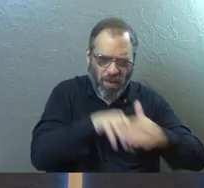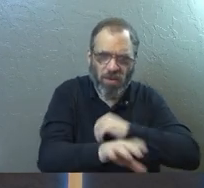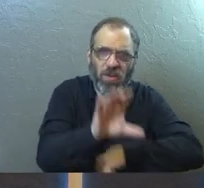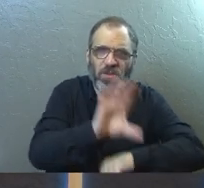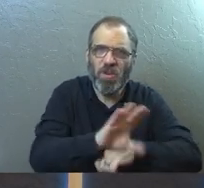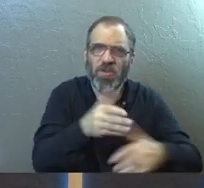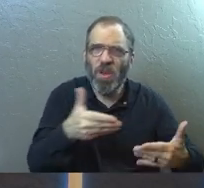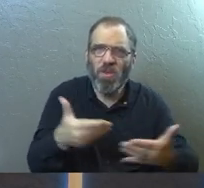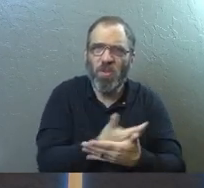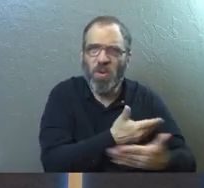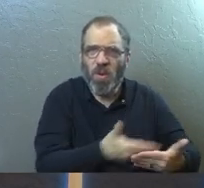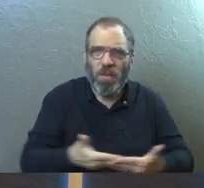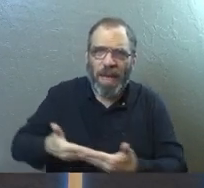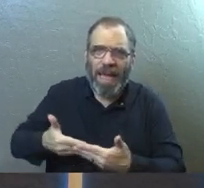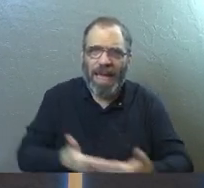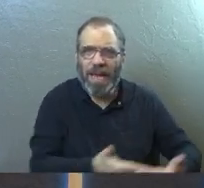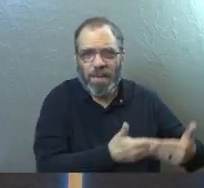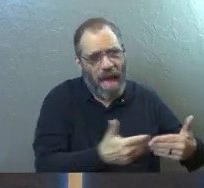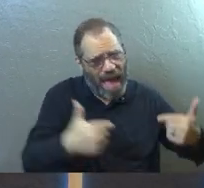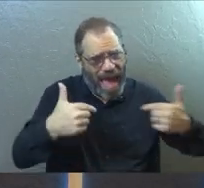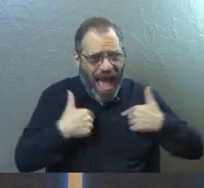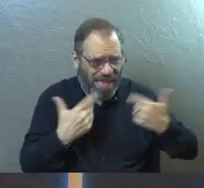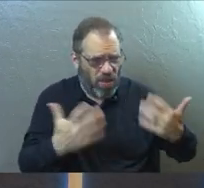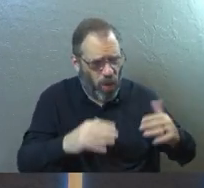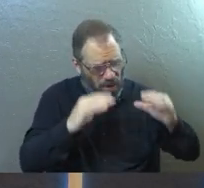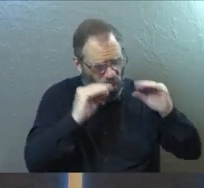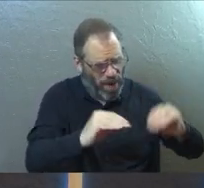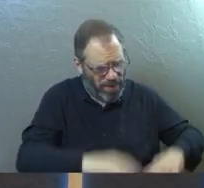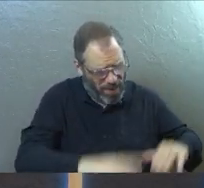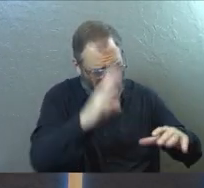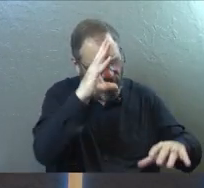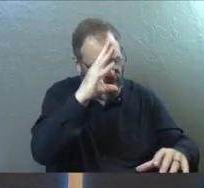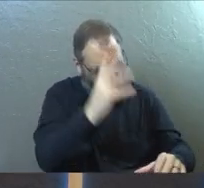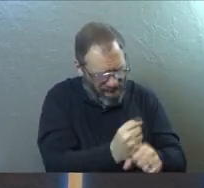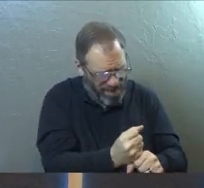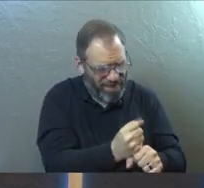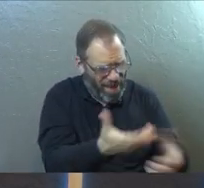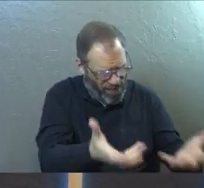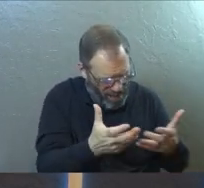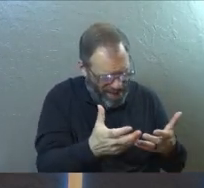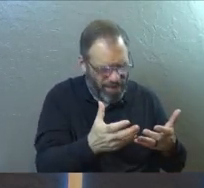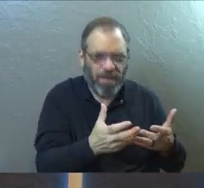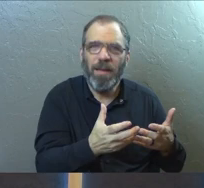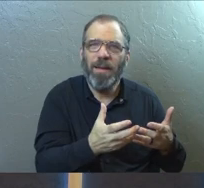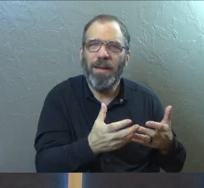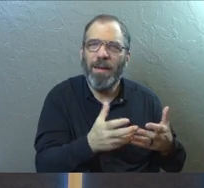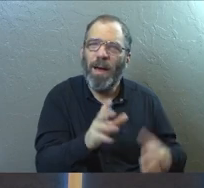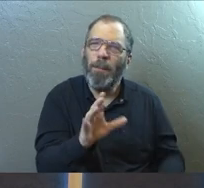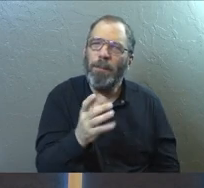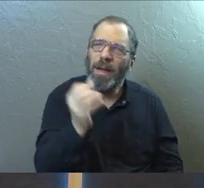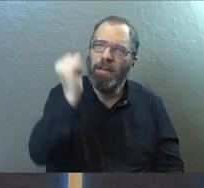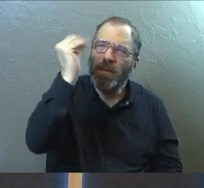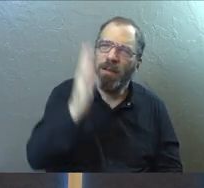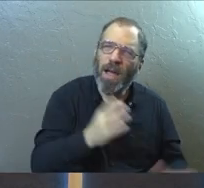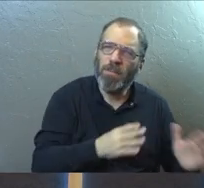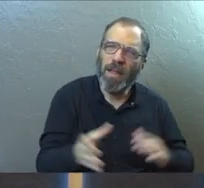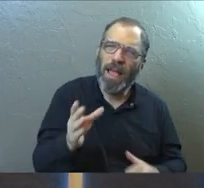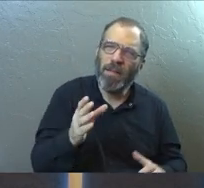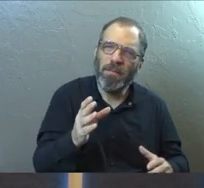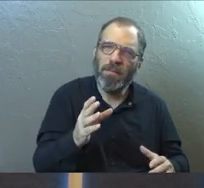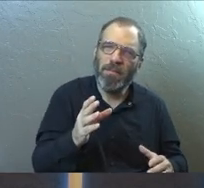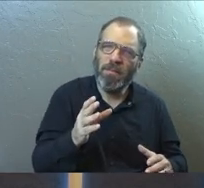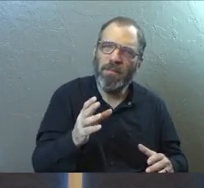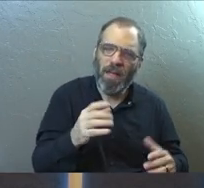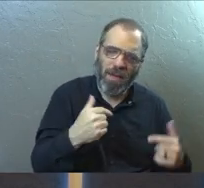with their brand new babies all the time. Saying, I just want to raise them in the faith. But they don't realize is God has a plan for them.